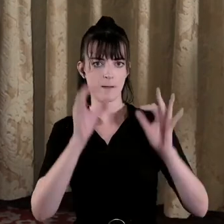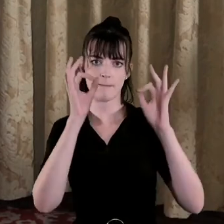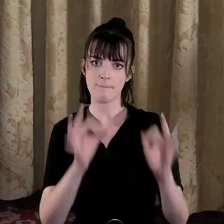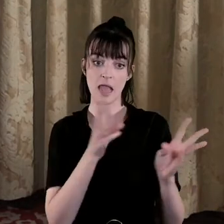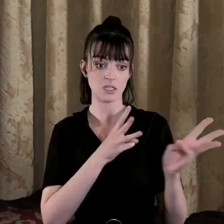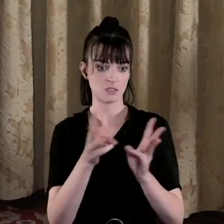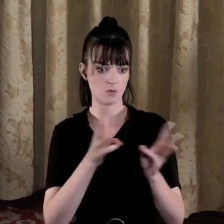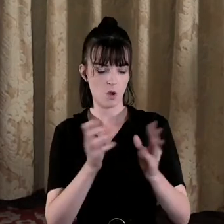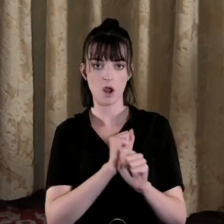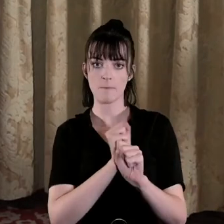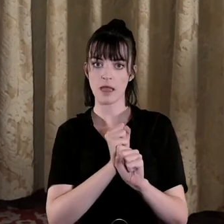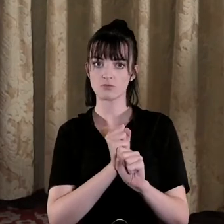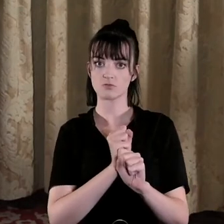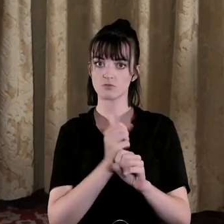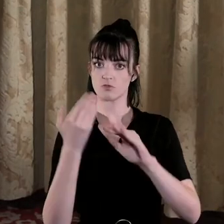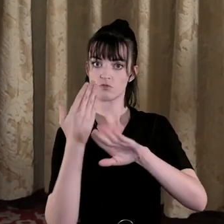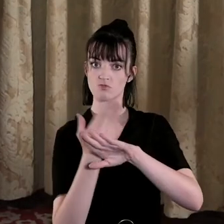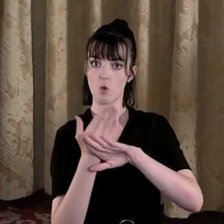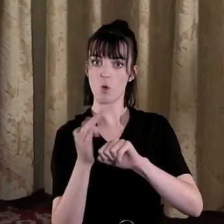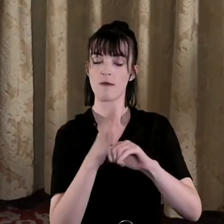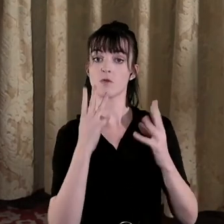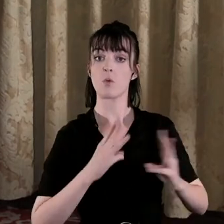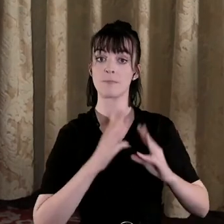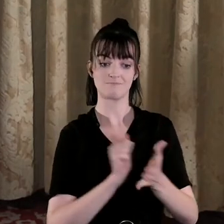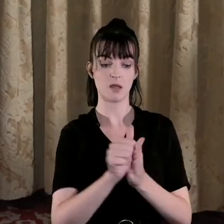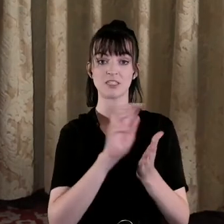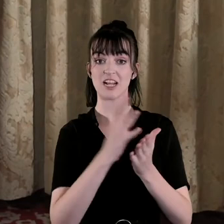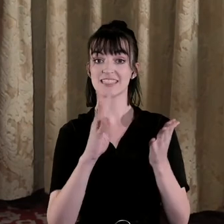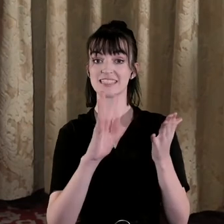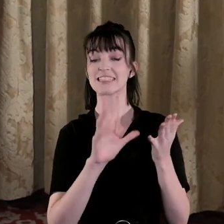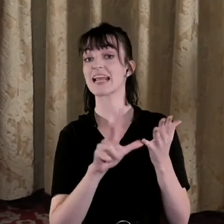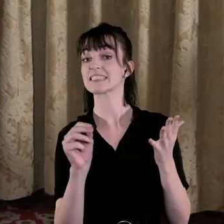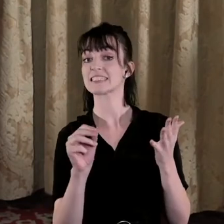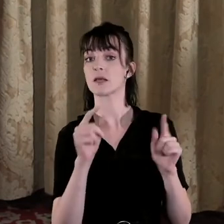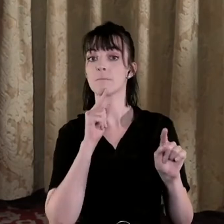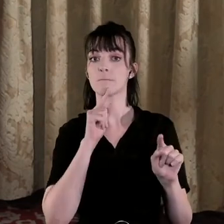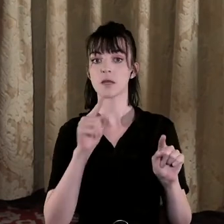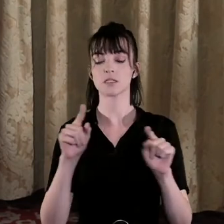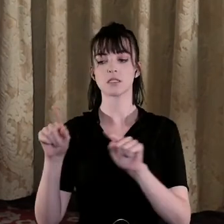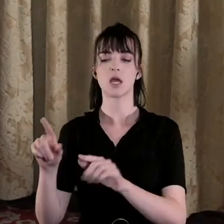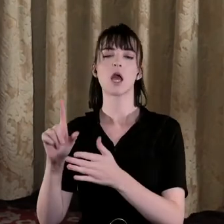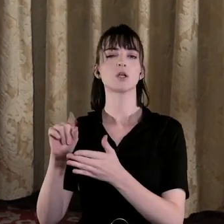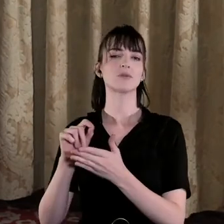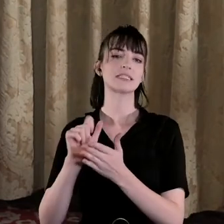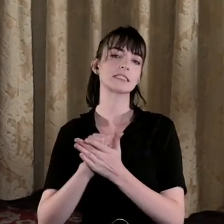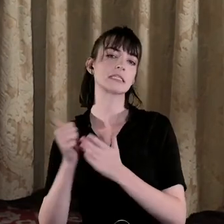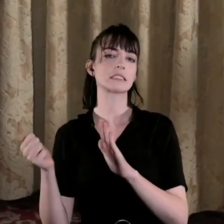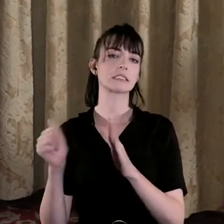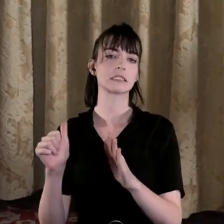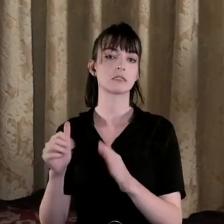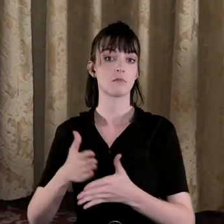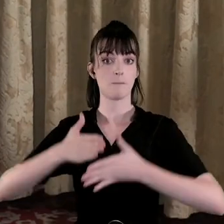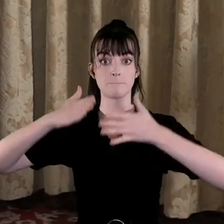and she was publishing that in the 1980s it's not really until I would say until the 2016 that you have in terms of a major